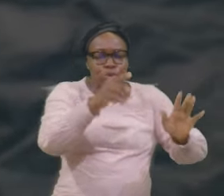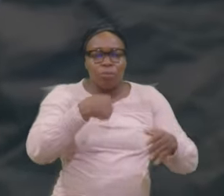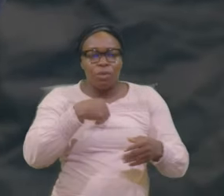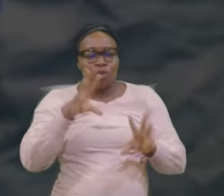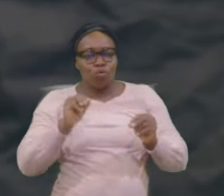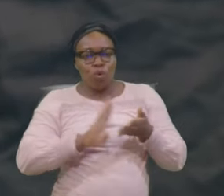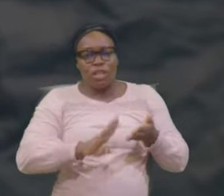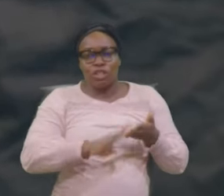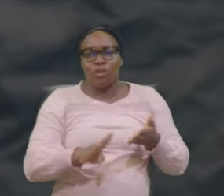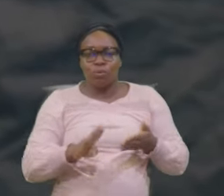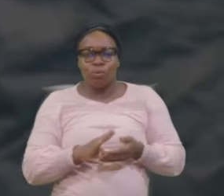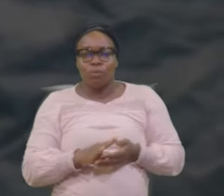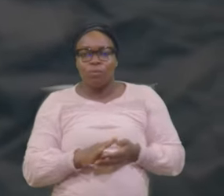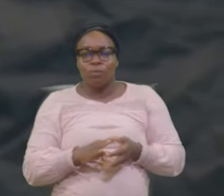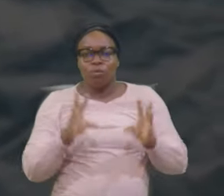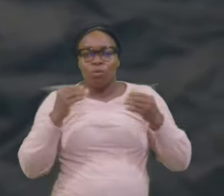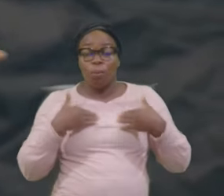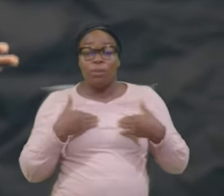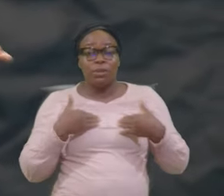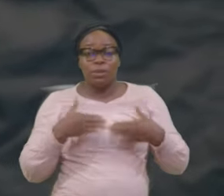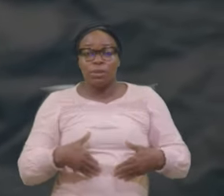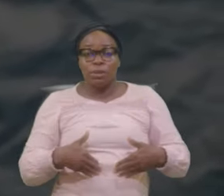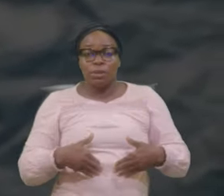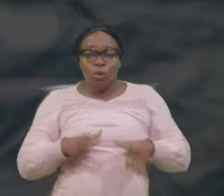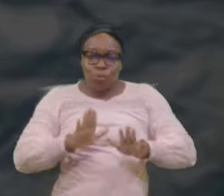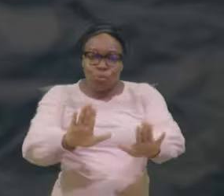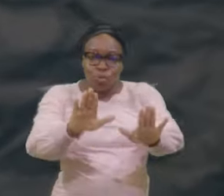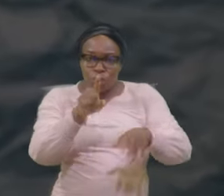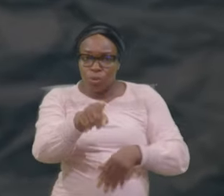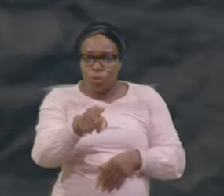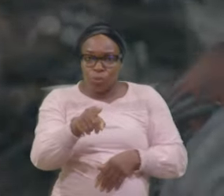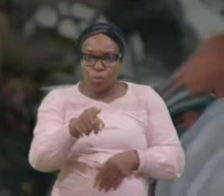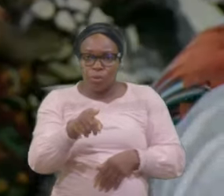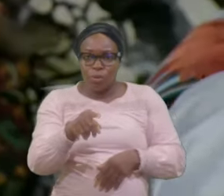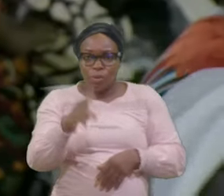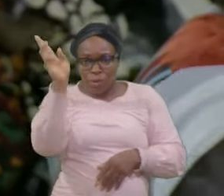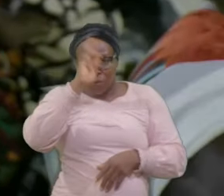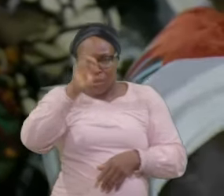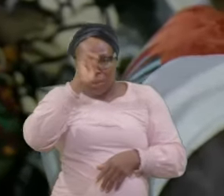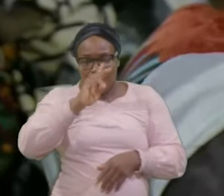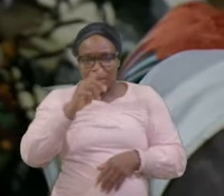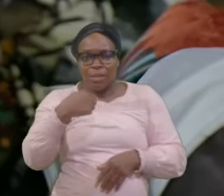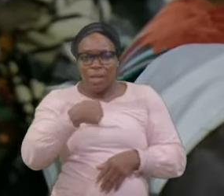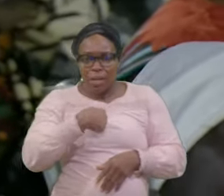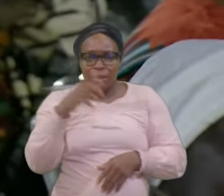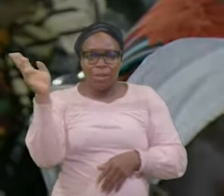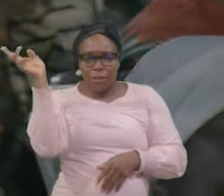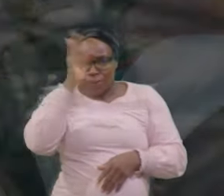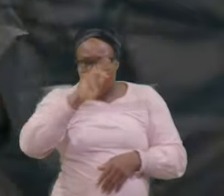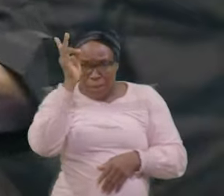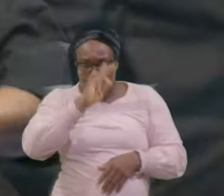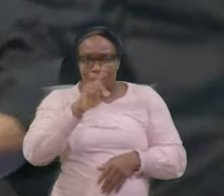pushed Me I was Reckless Nobody pushed Me I was Restless I have